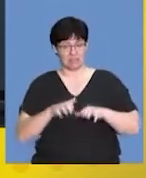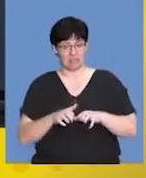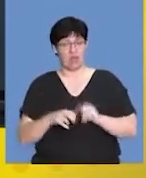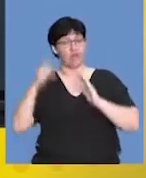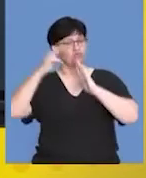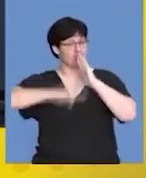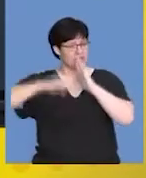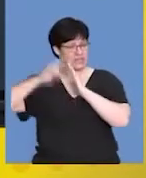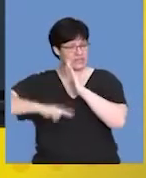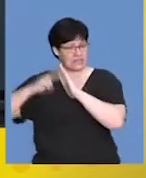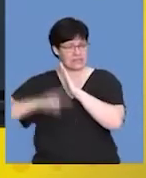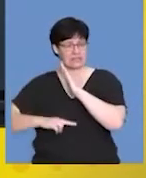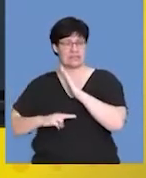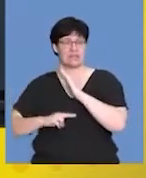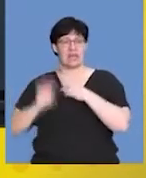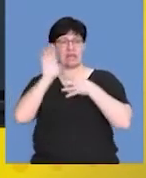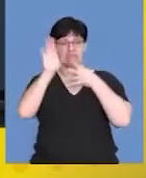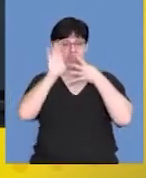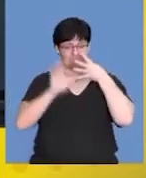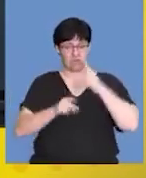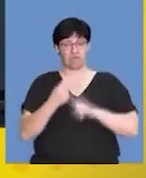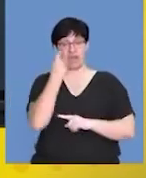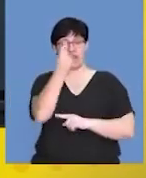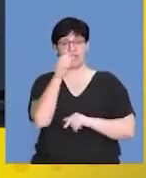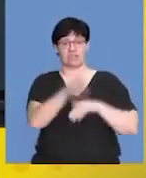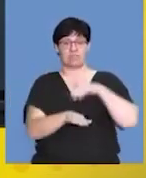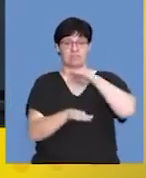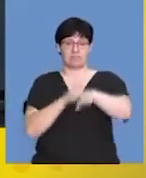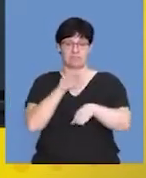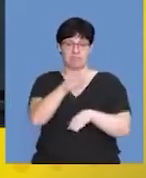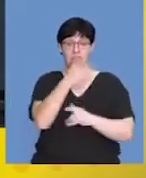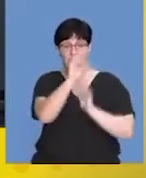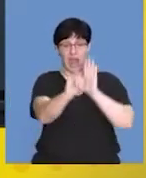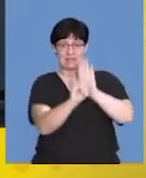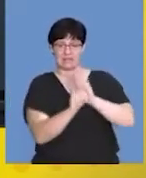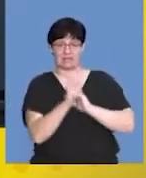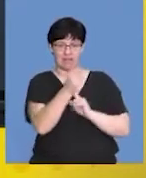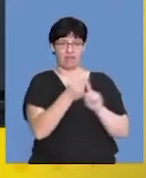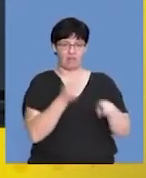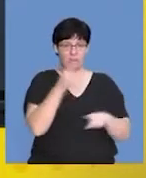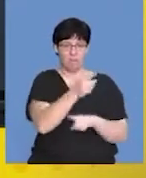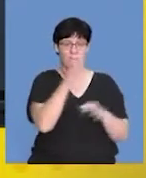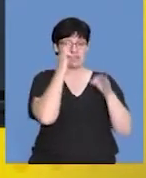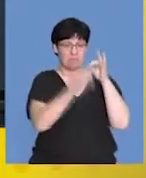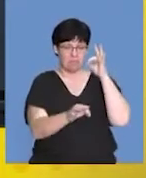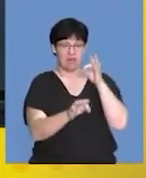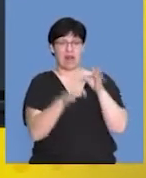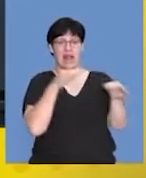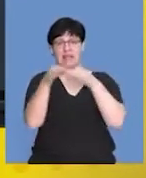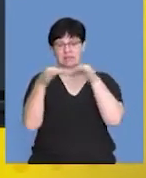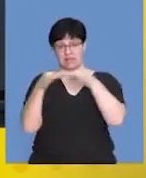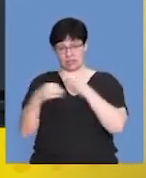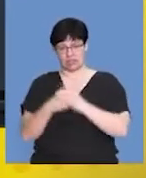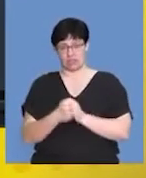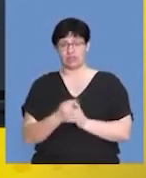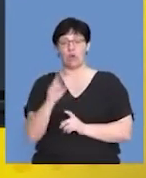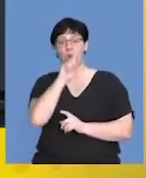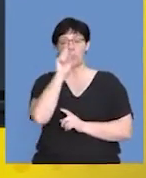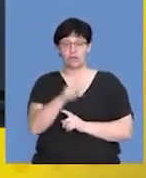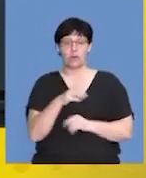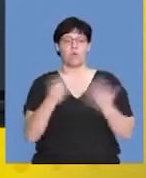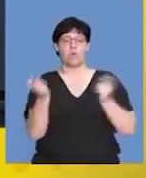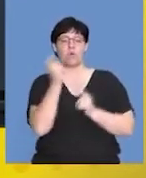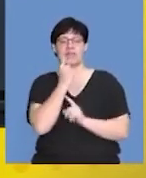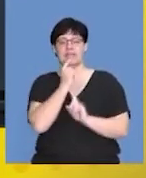read through the characteristics of each stage. Know that you can identify them from simple descriptions. And so that a question like this